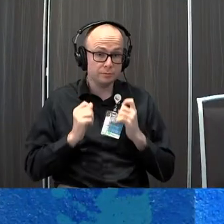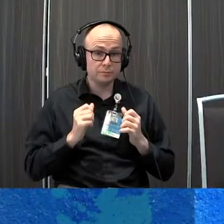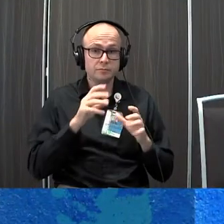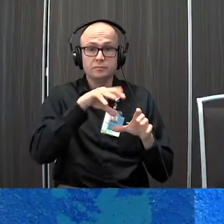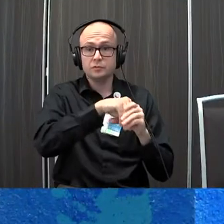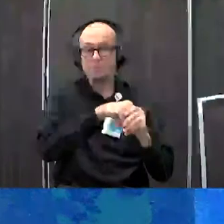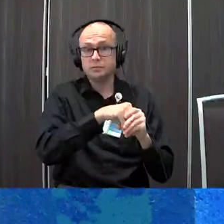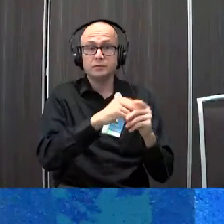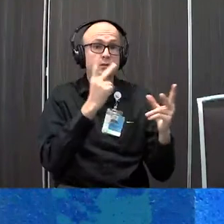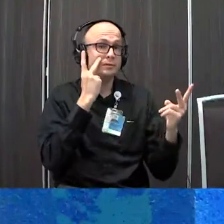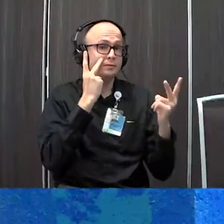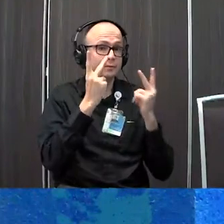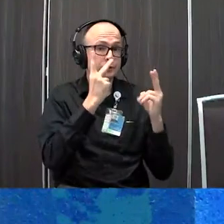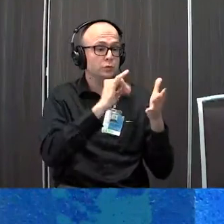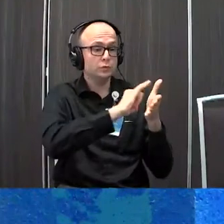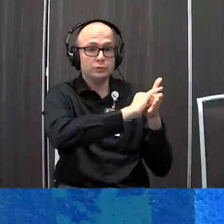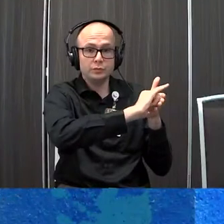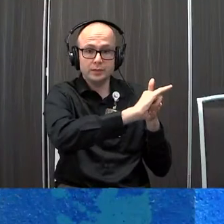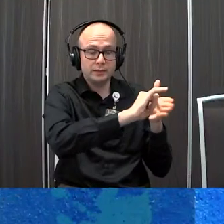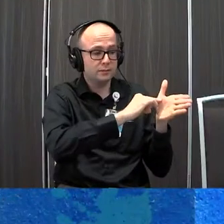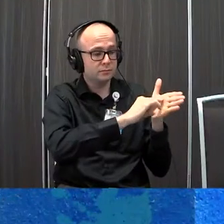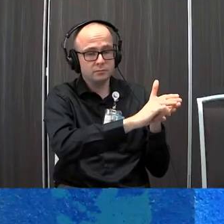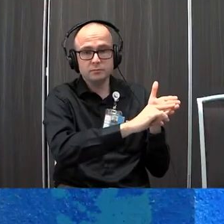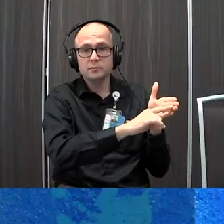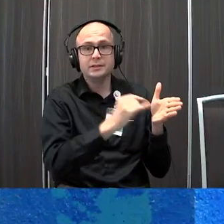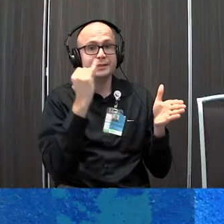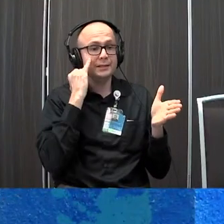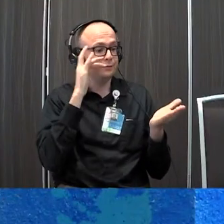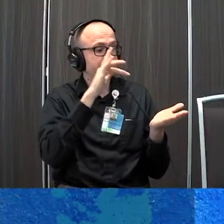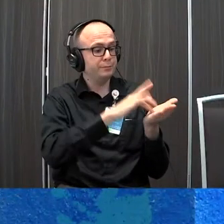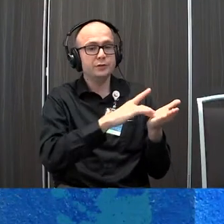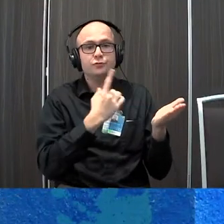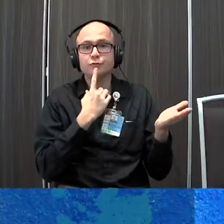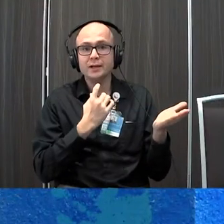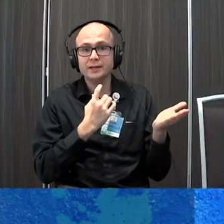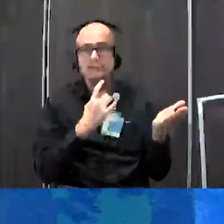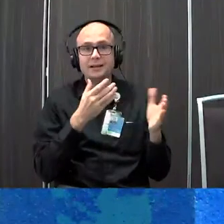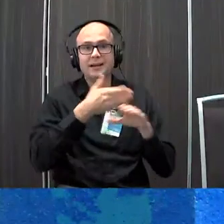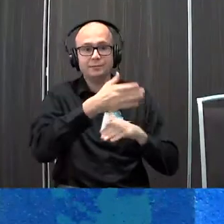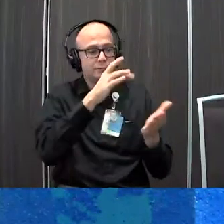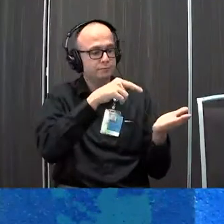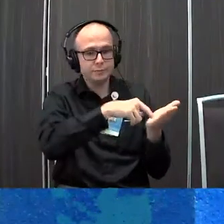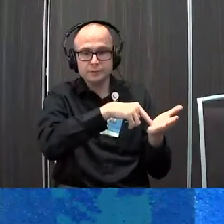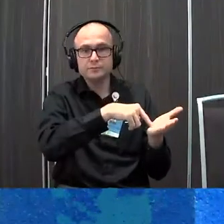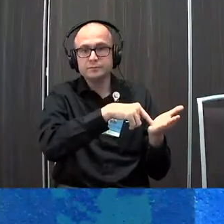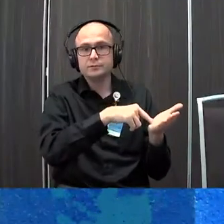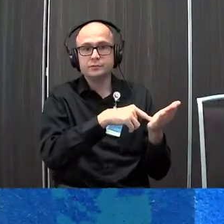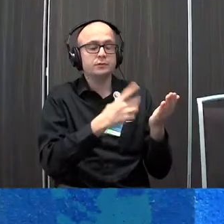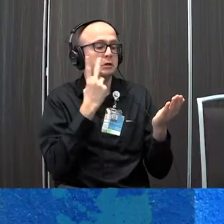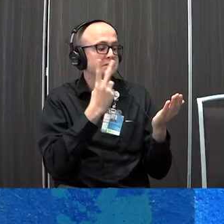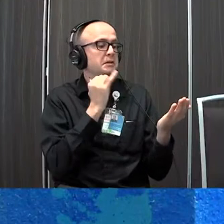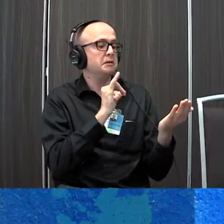include a visual highlight on a button press so if the button turns red when you press the button to give that feedback